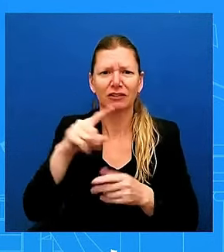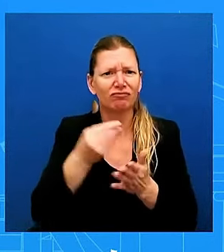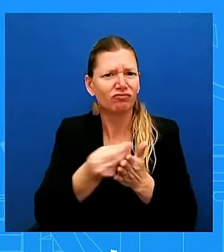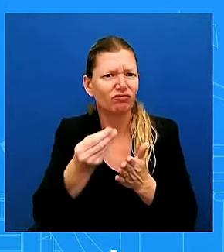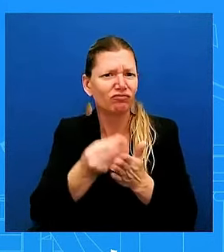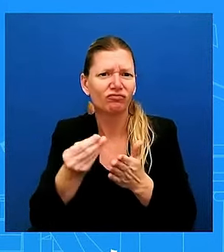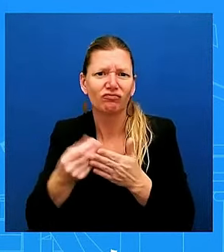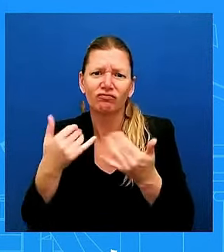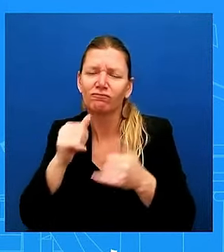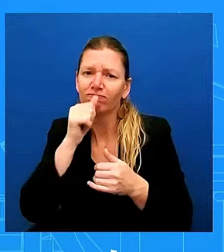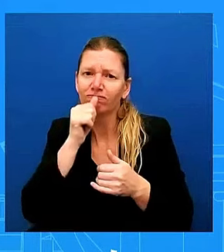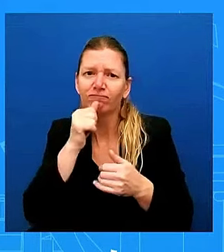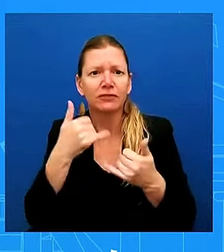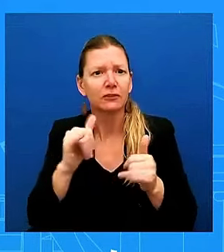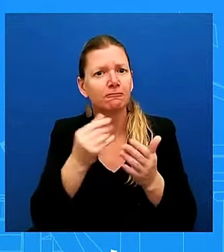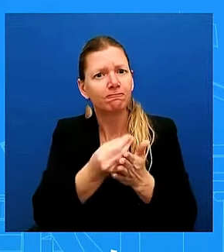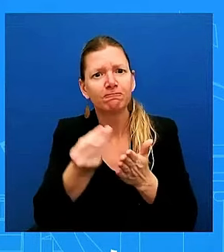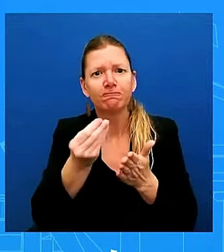want to see.